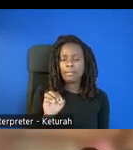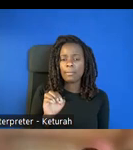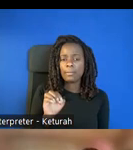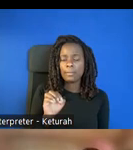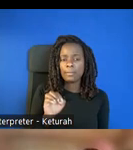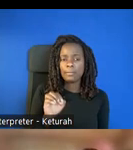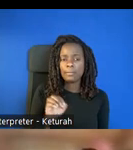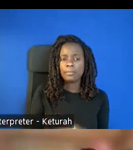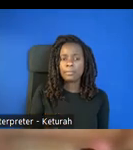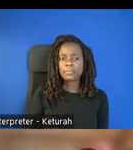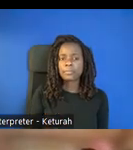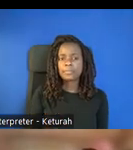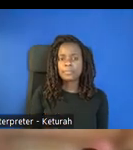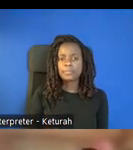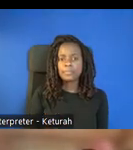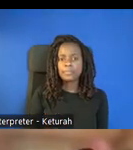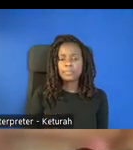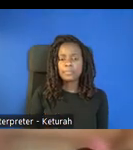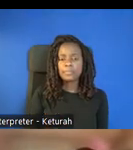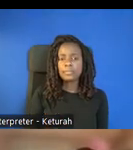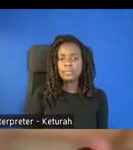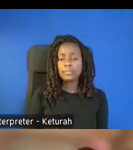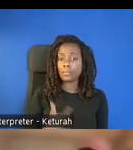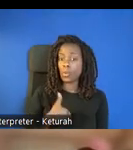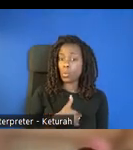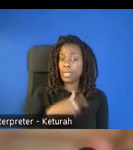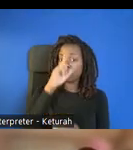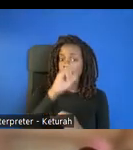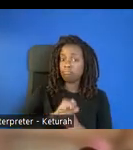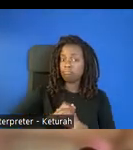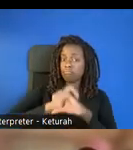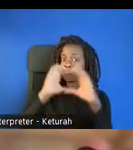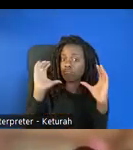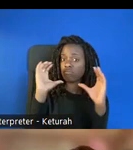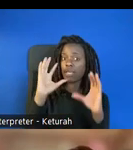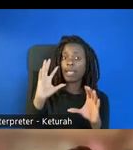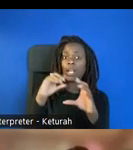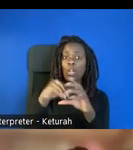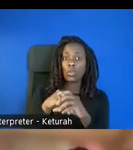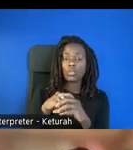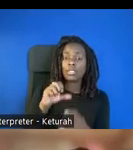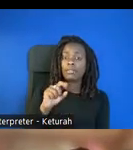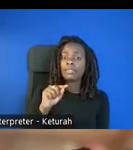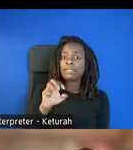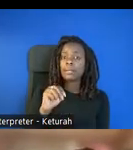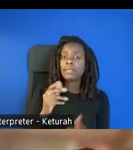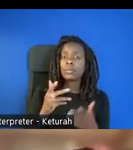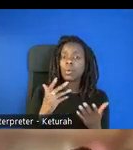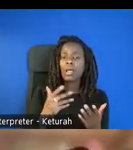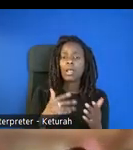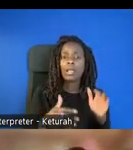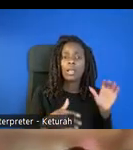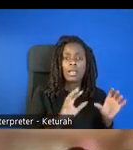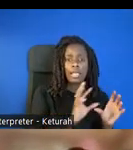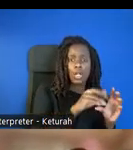So we see STEMI, or inclusive STEM particularly, or at STEMI, we believe this is a marriage between inclusion